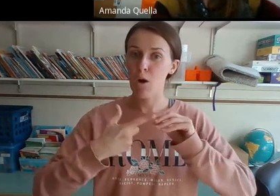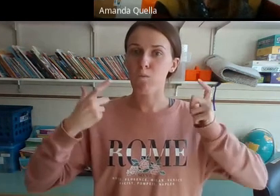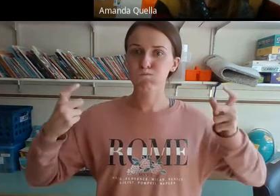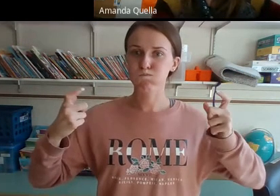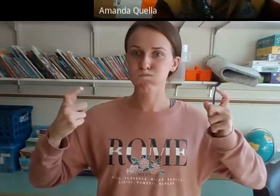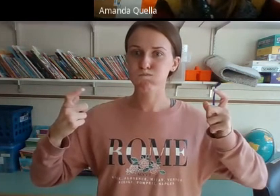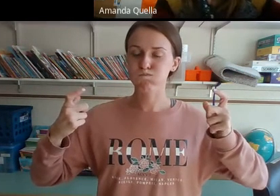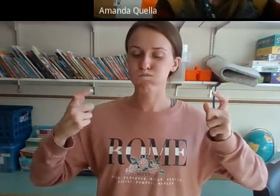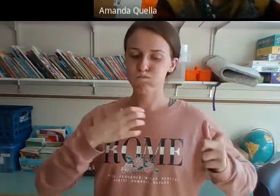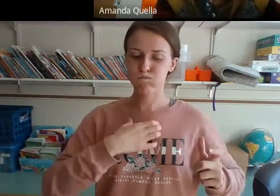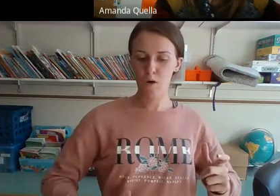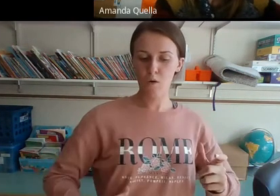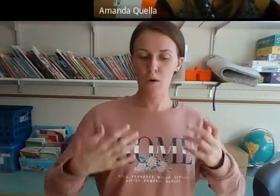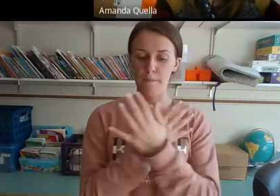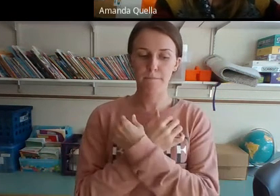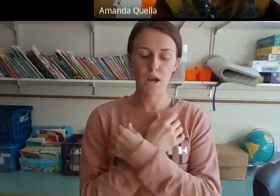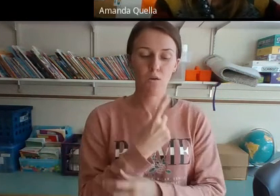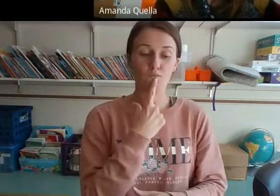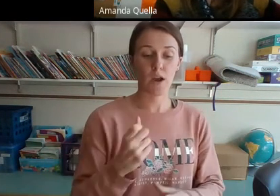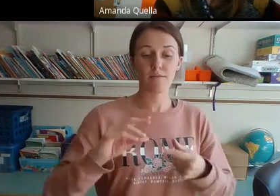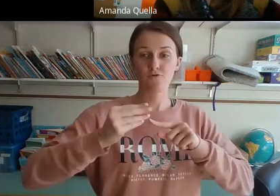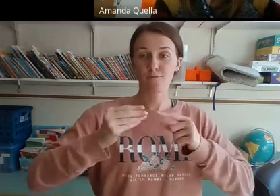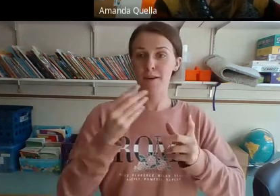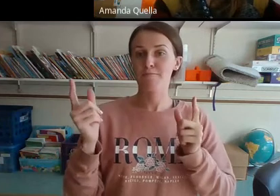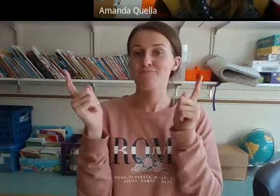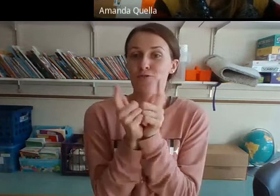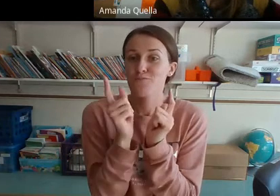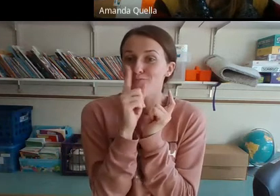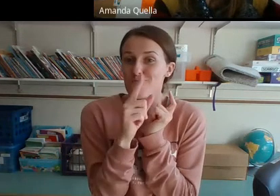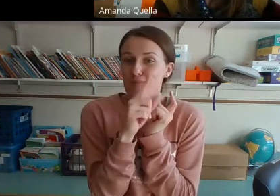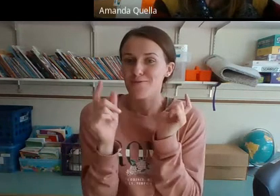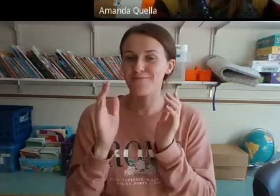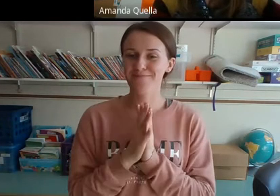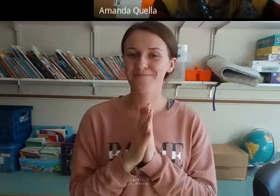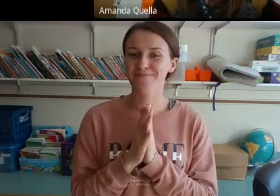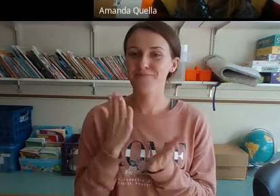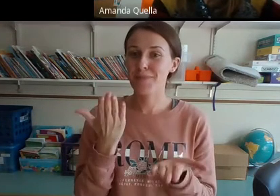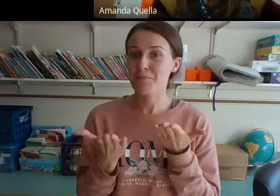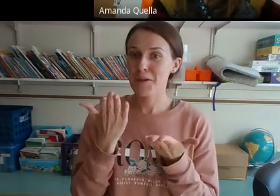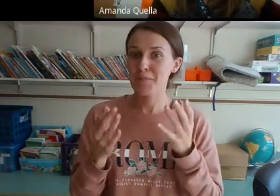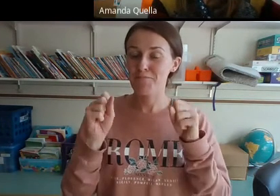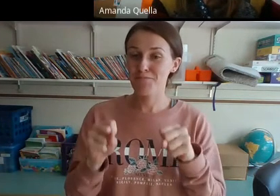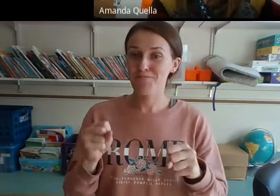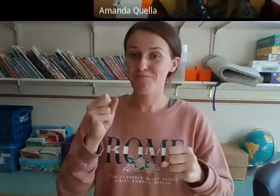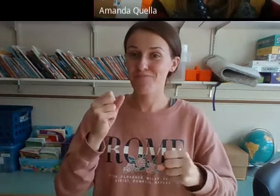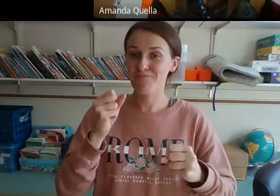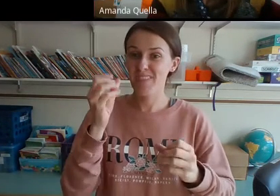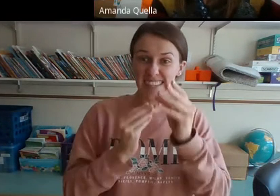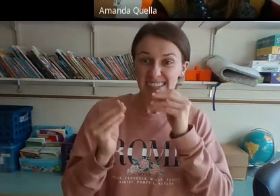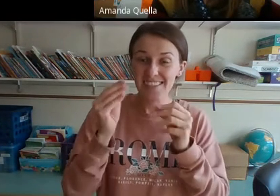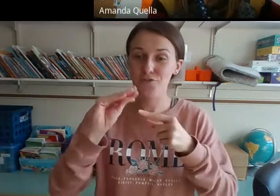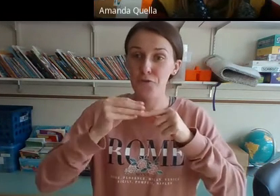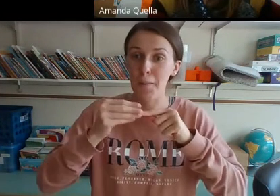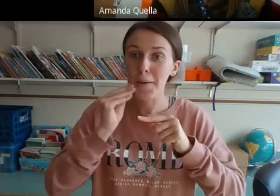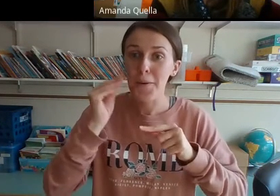hungry bear, the red ripe strawberry and the little mouse. Maybe you can enjoy some strawberries